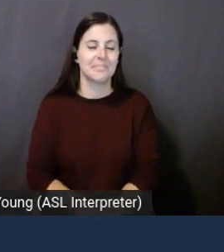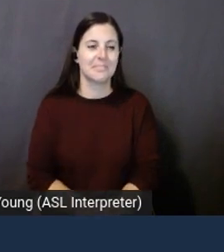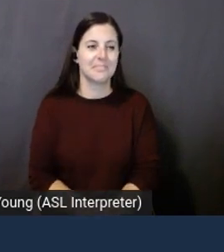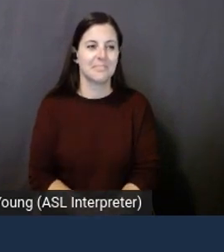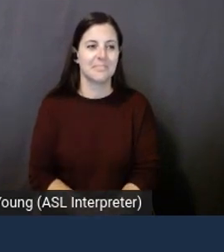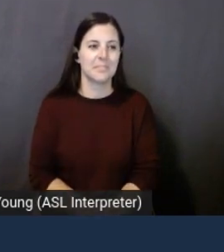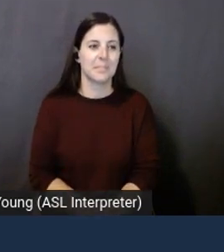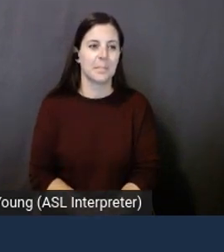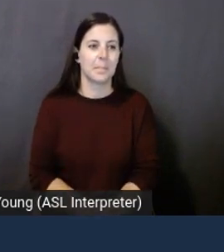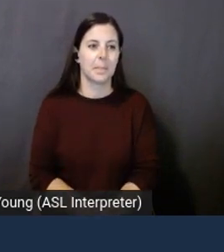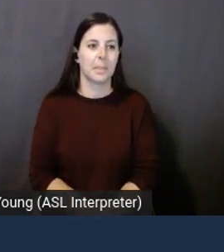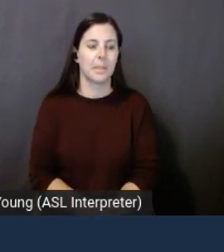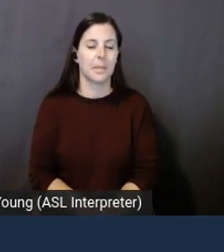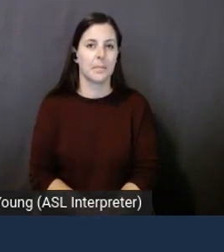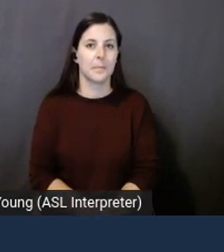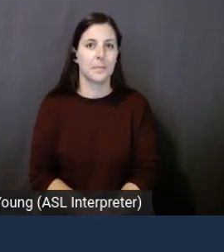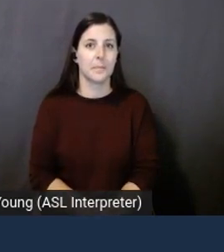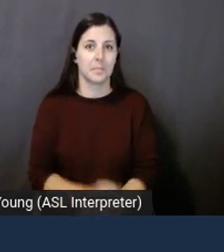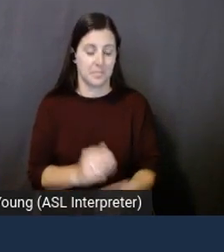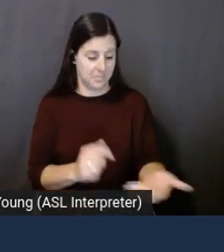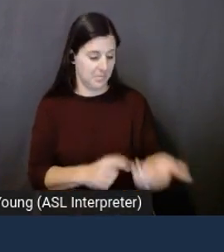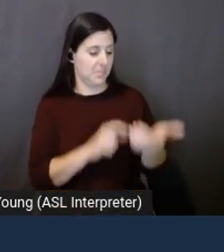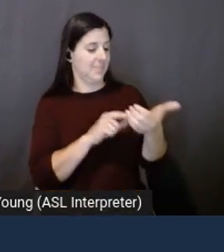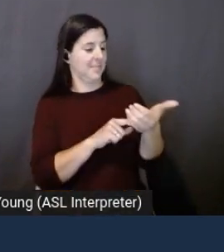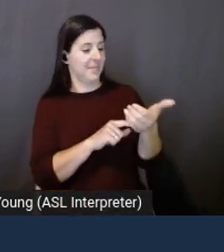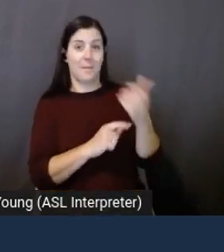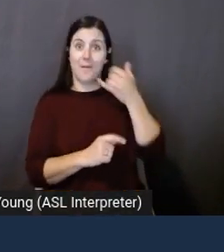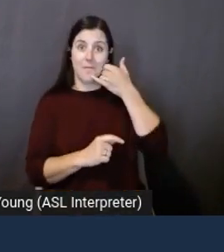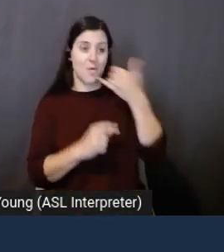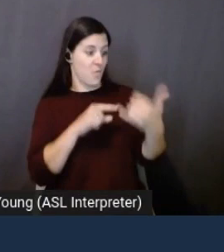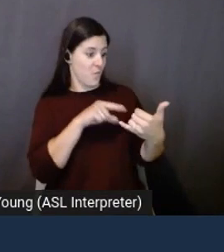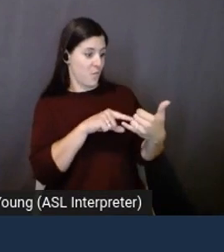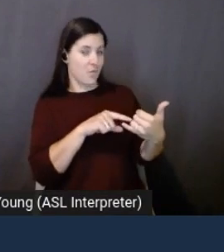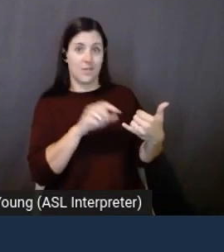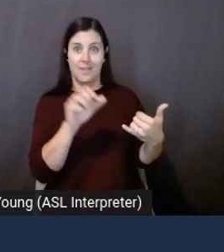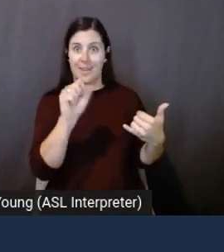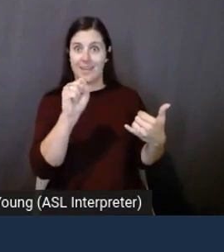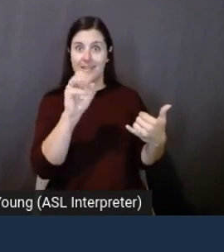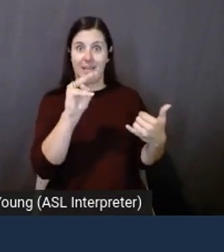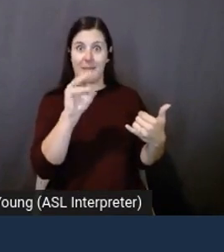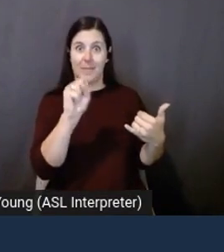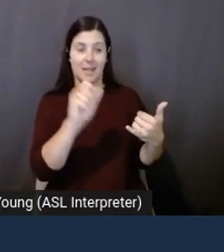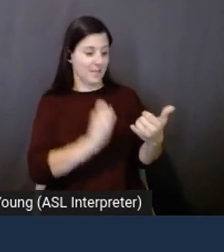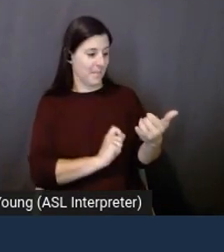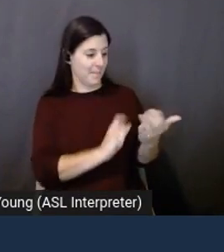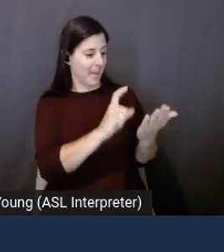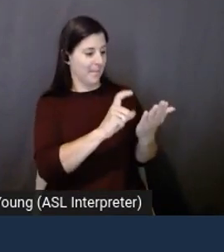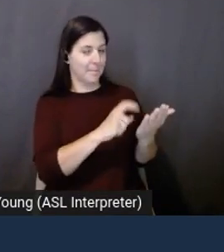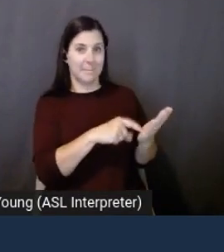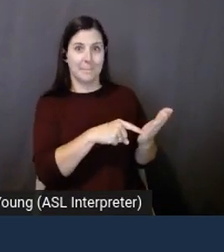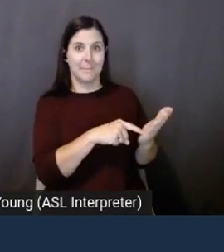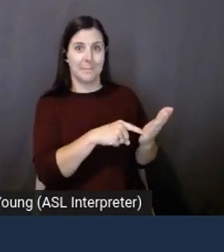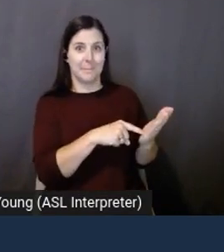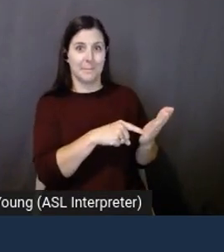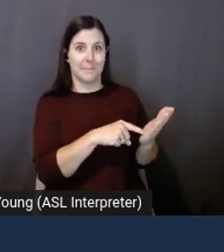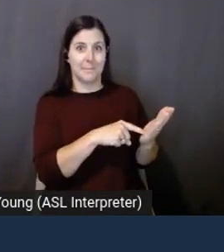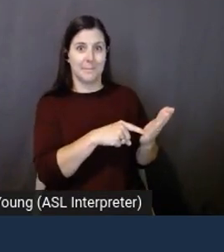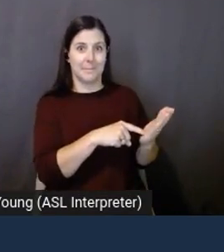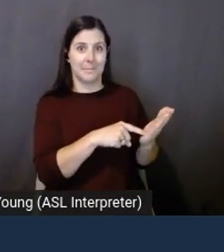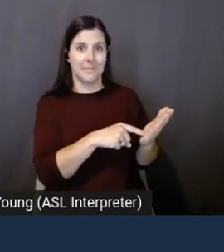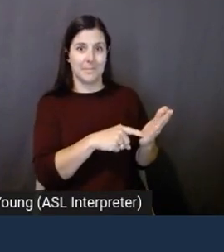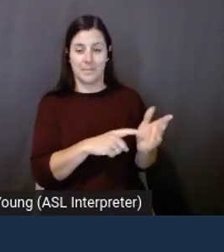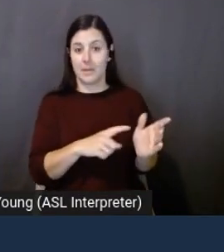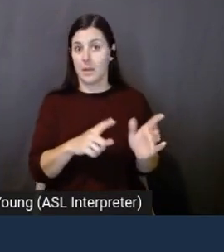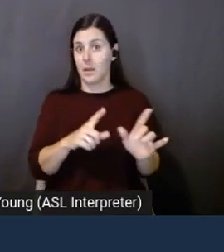So, I have received SMS, which I will show you in a bit. because I'm getting a phone call. I'm getting ready for